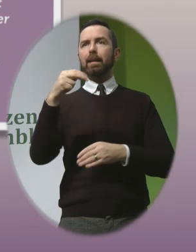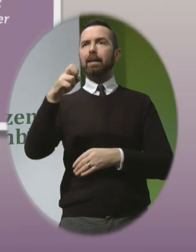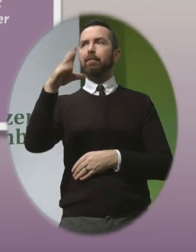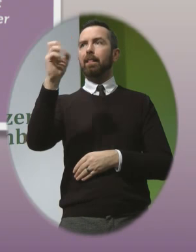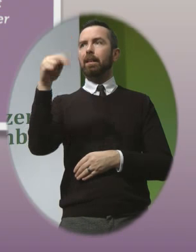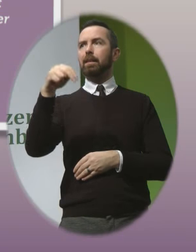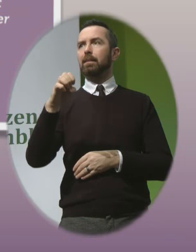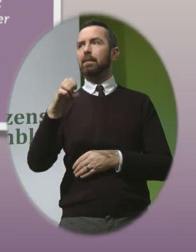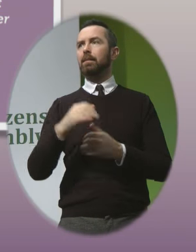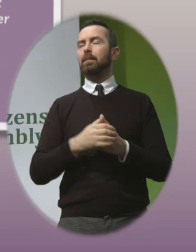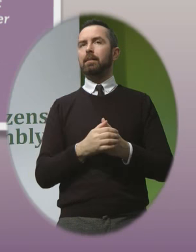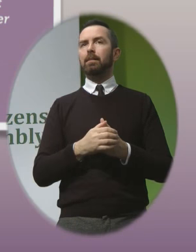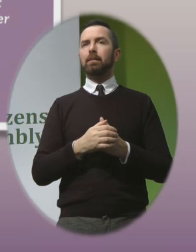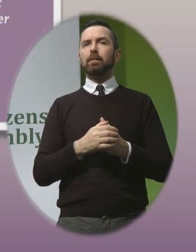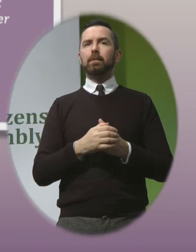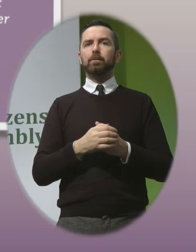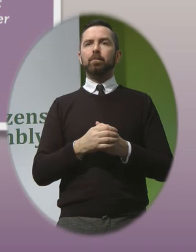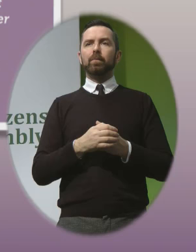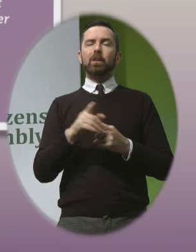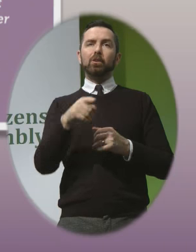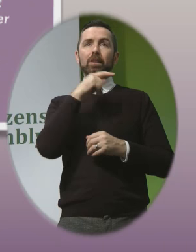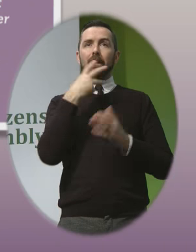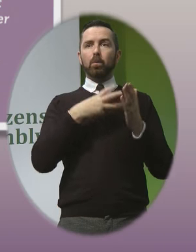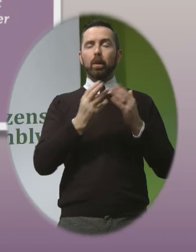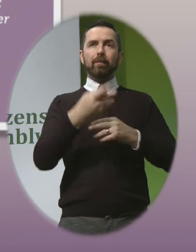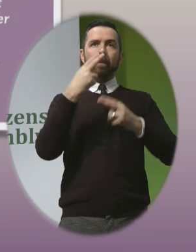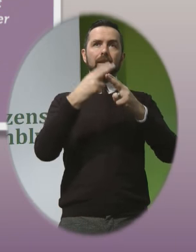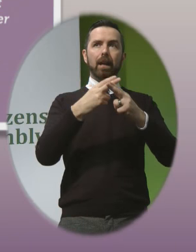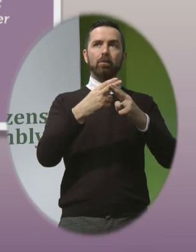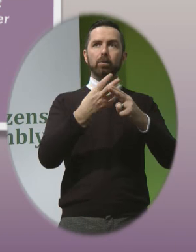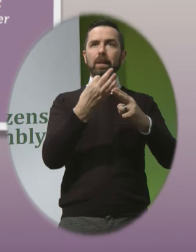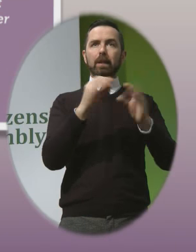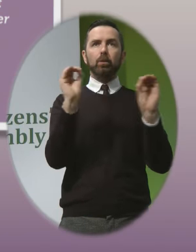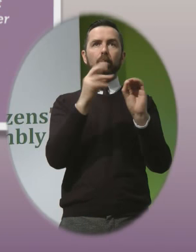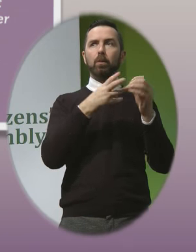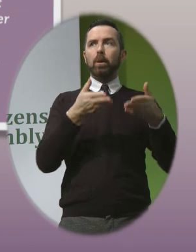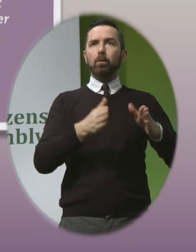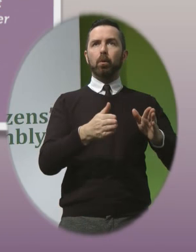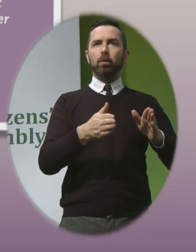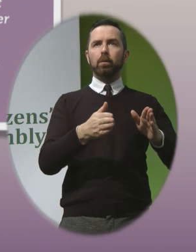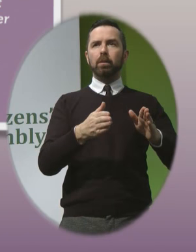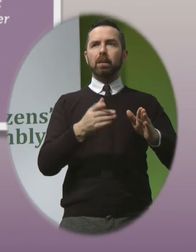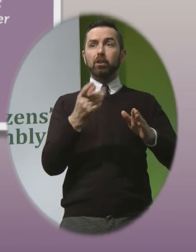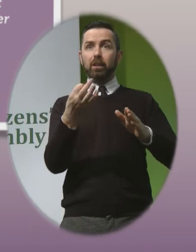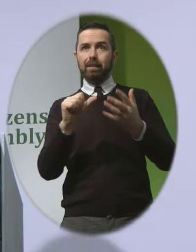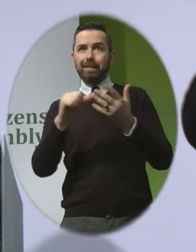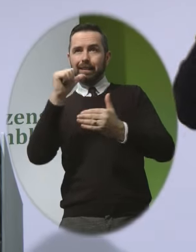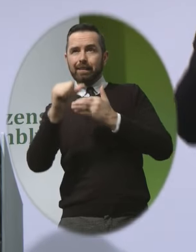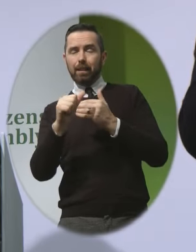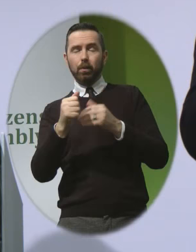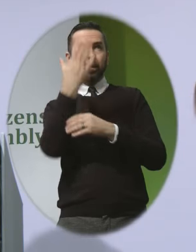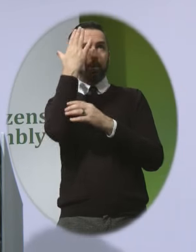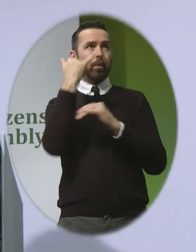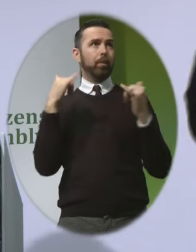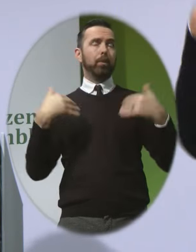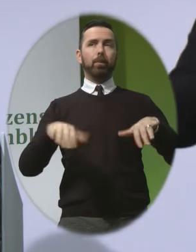and Aileen says that when you're told you're going to get nothing to get six days is just a miracle I'm so proud of her that she lived for six days she was